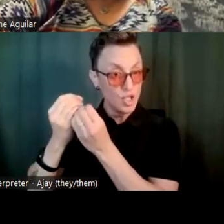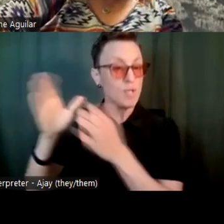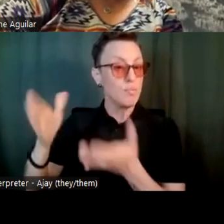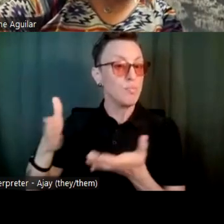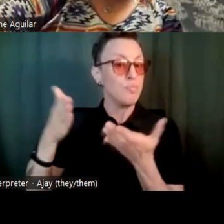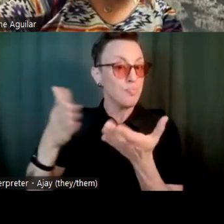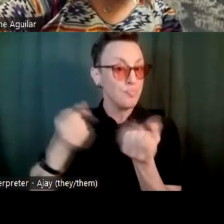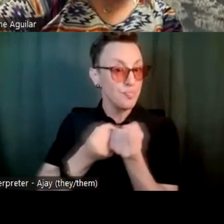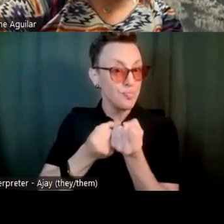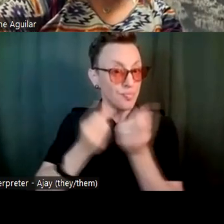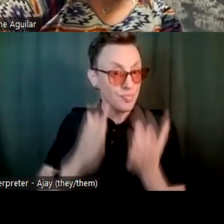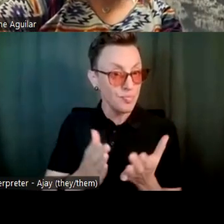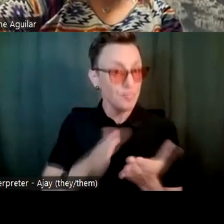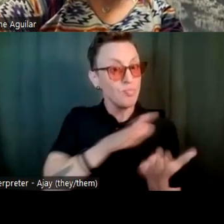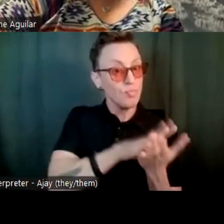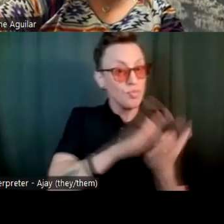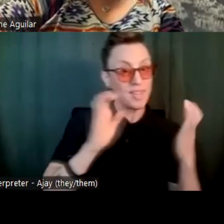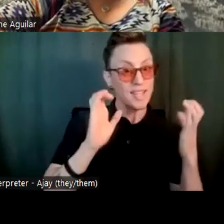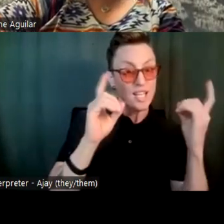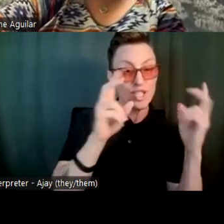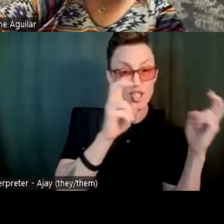school and education issues.